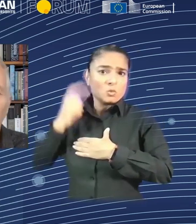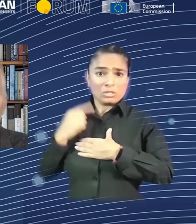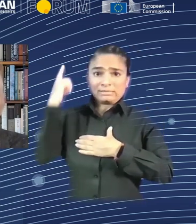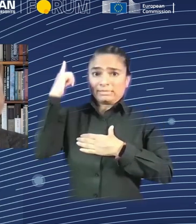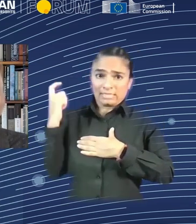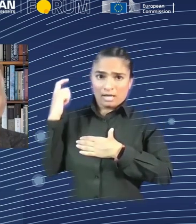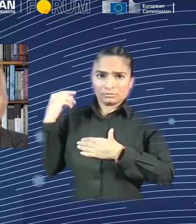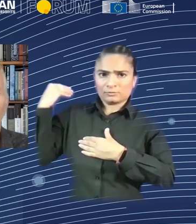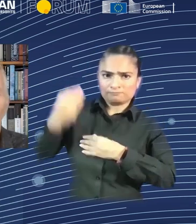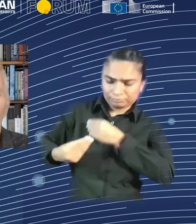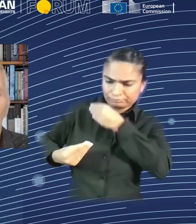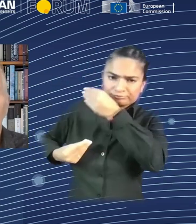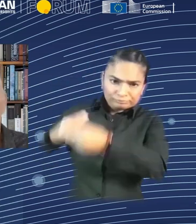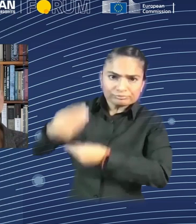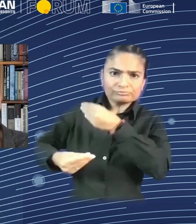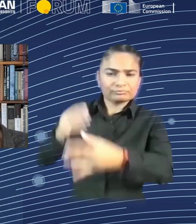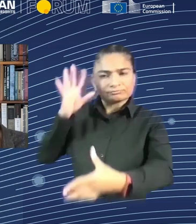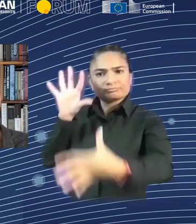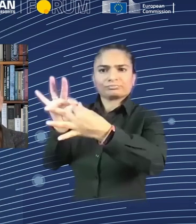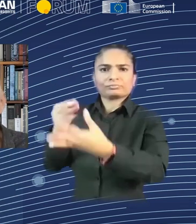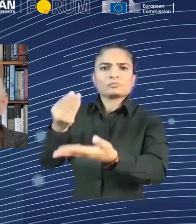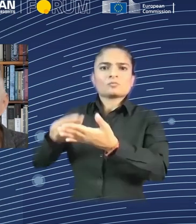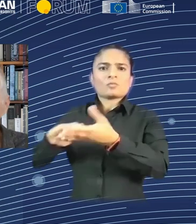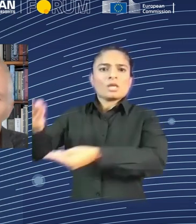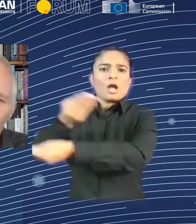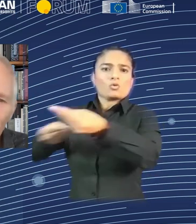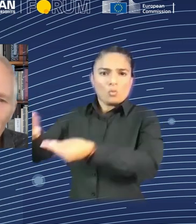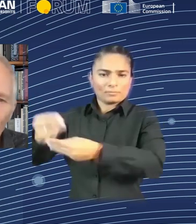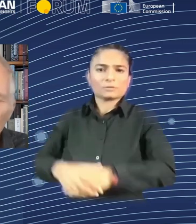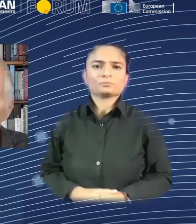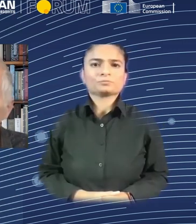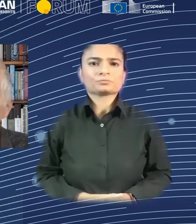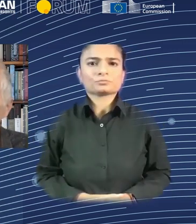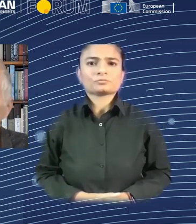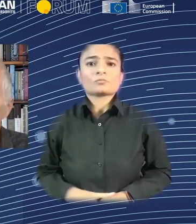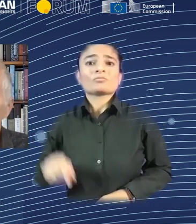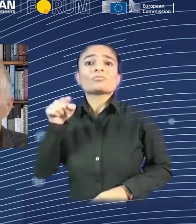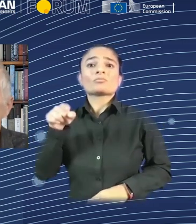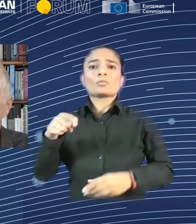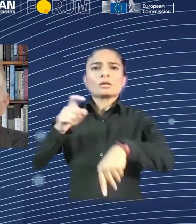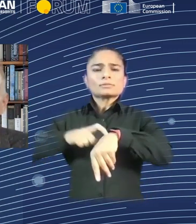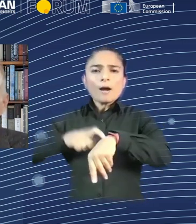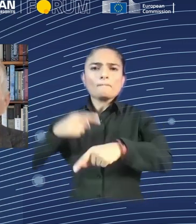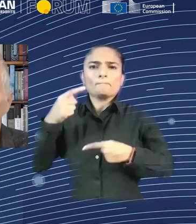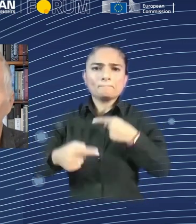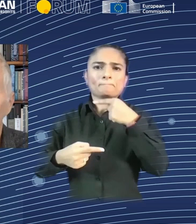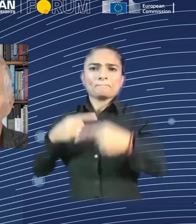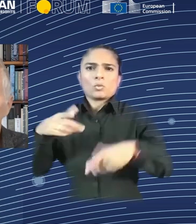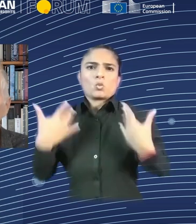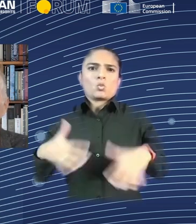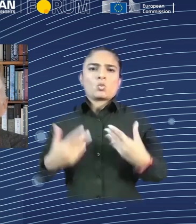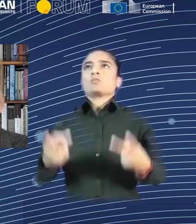Everything else was moving it around. And then, well, actually, you know, manufacturing turns out to be pretty valuable, too.